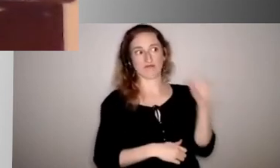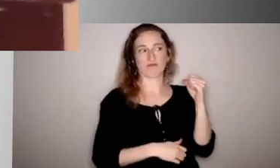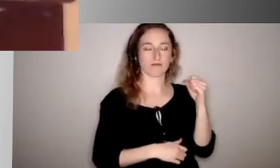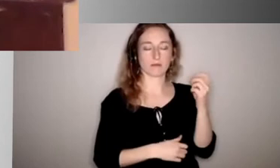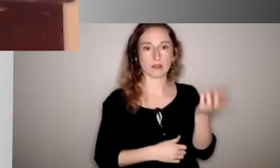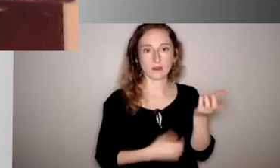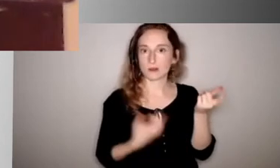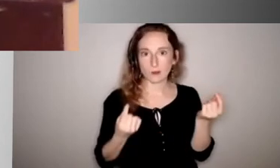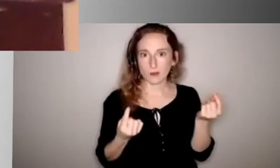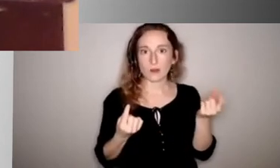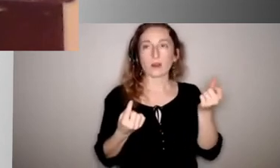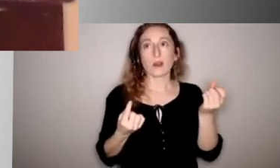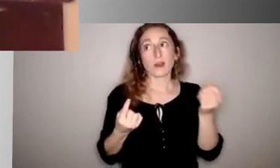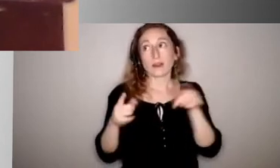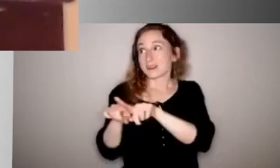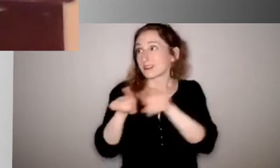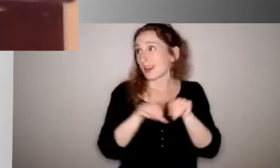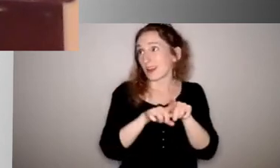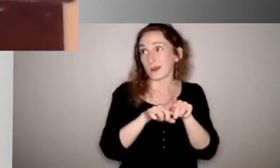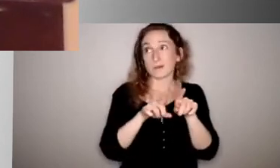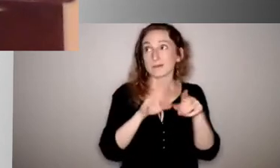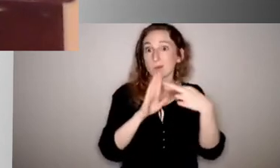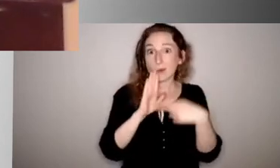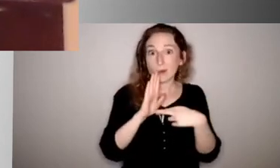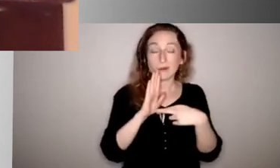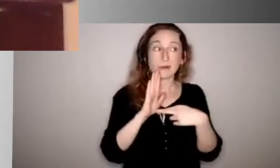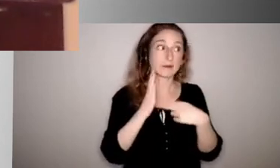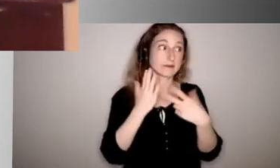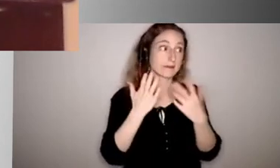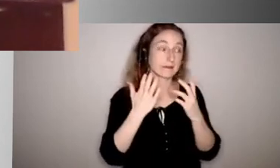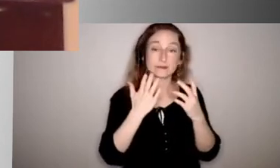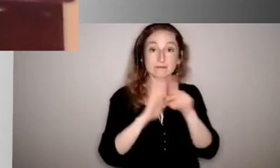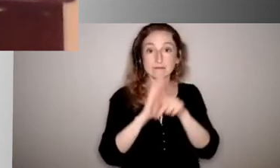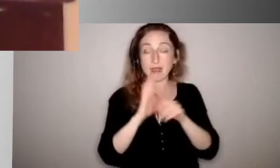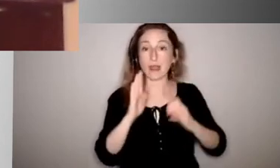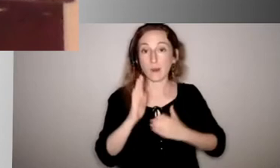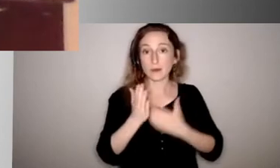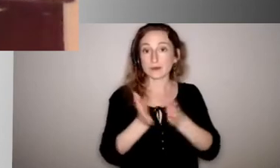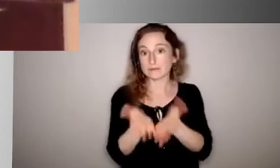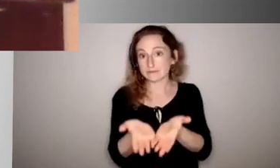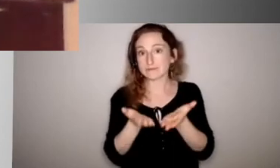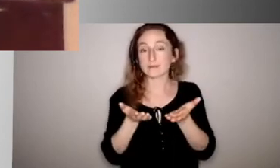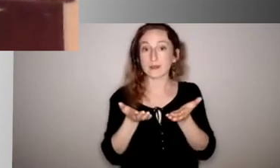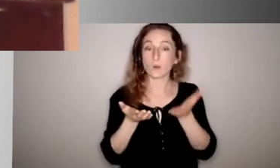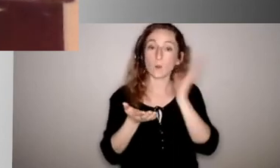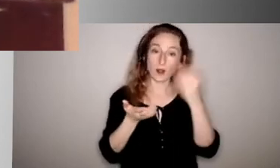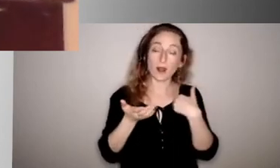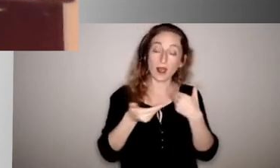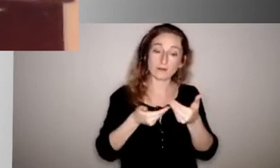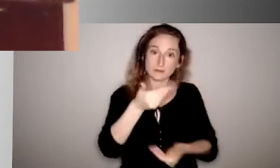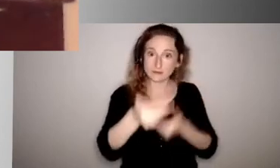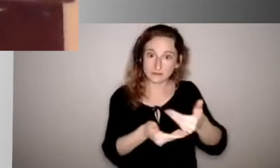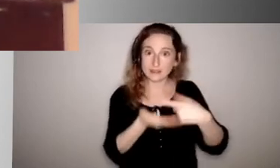any other rule or guideline in our handbooks, we will have a progressive discussion. We've said we're not going to suspend students for not wearing